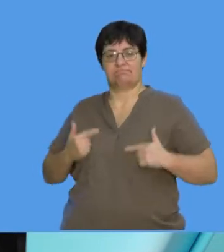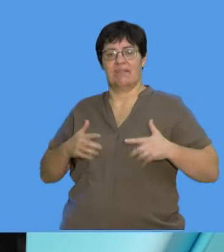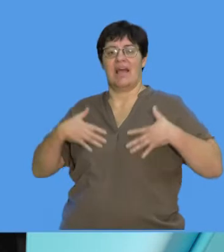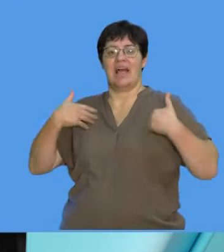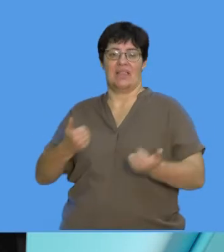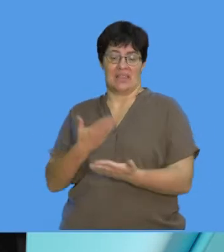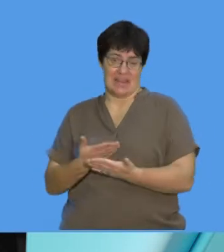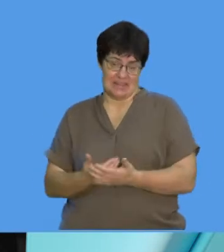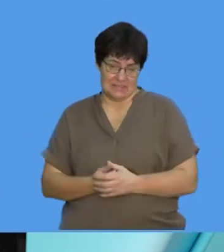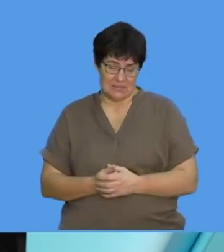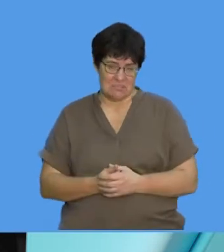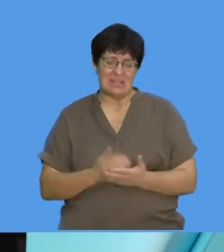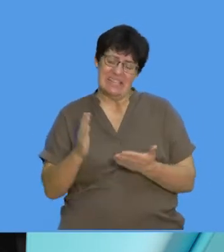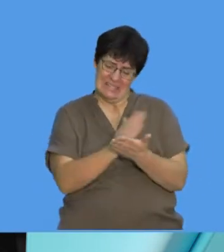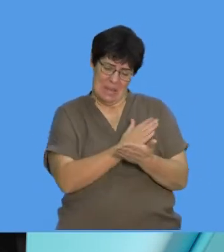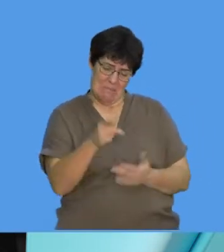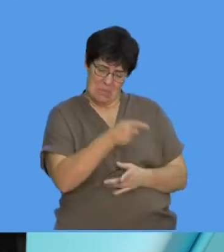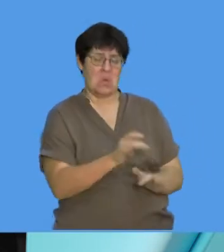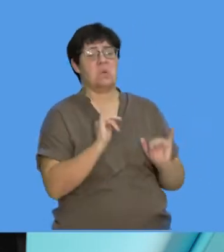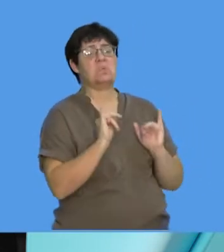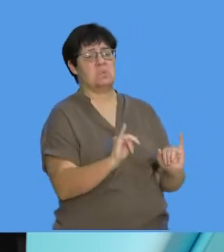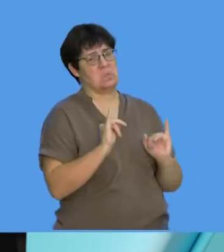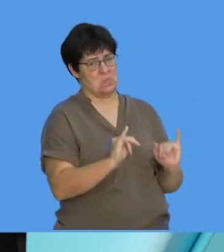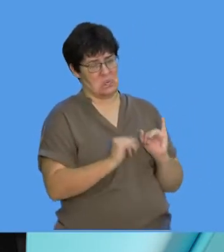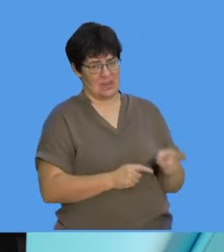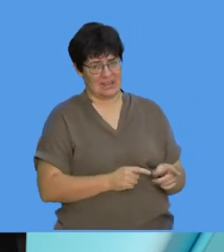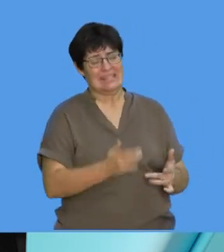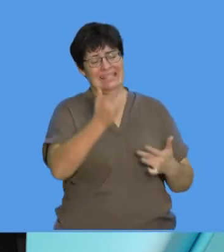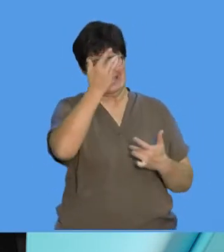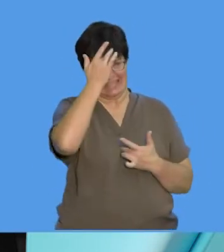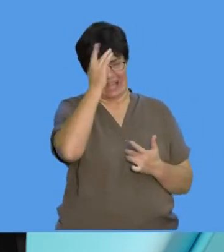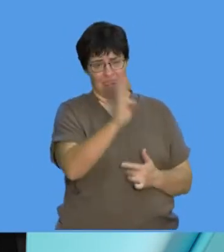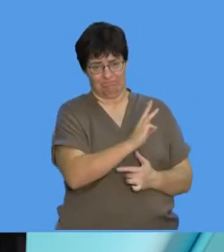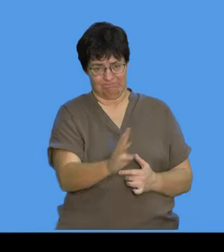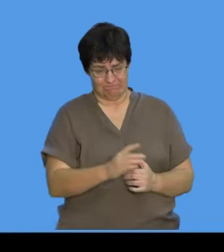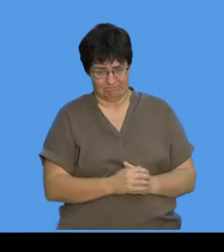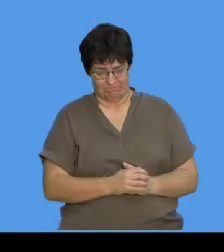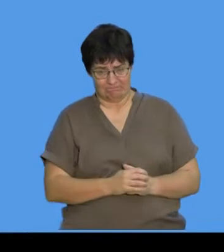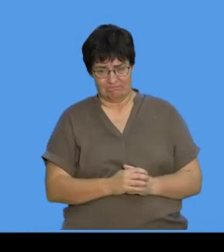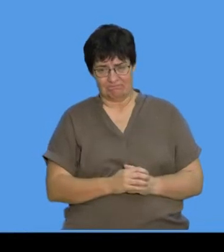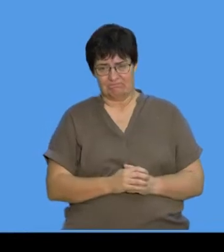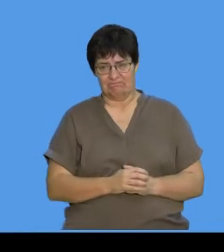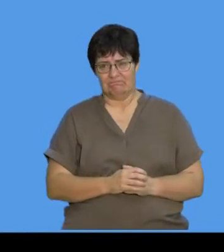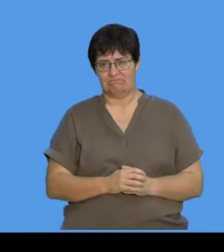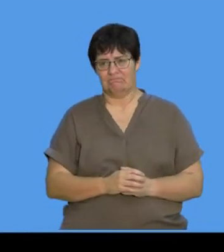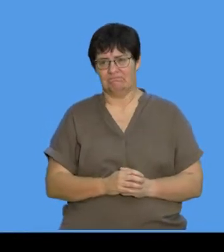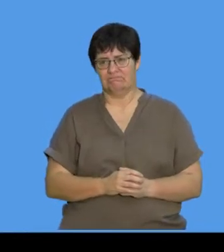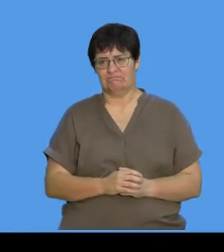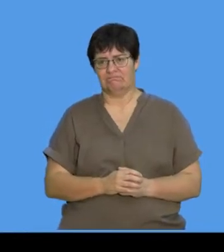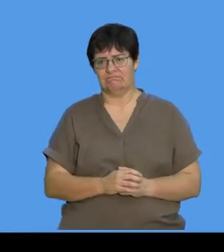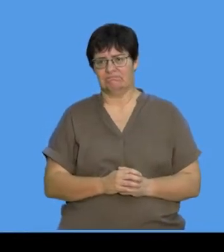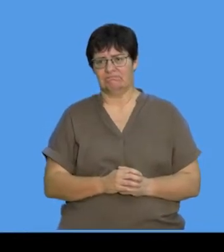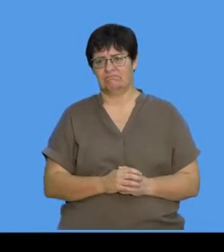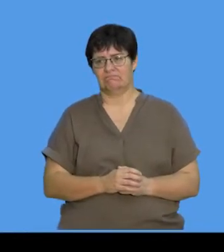But unfortunately, there are some that we're going to look at that are going to make us sick. All right, so let's take a look at what bacteria